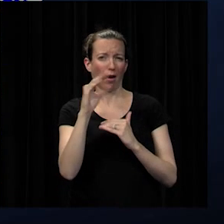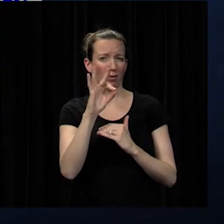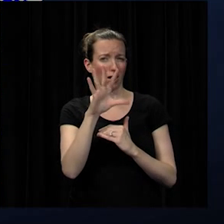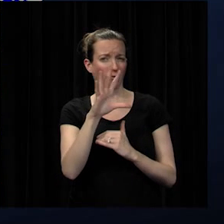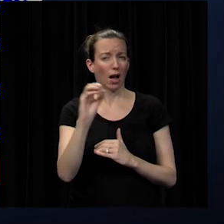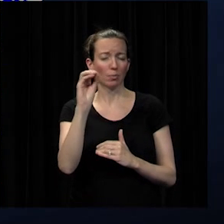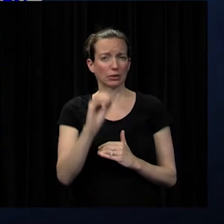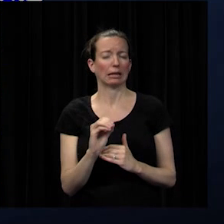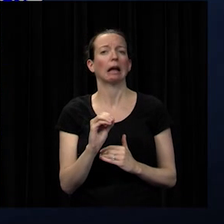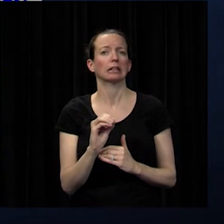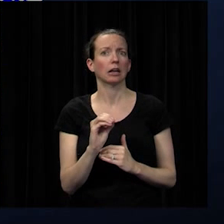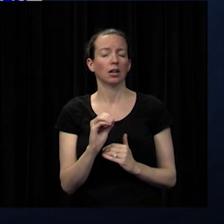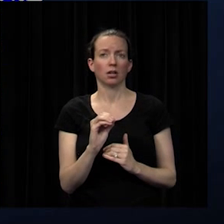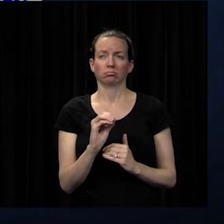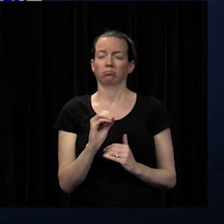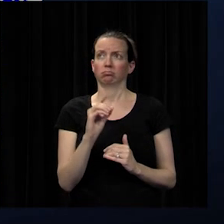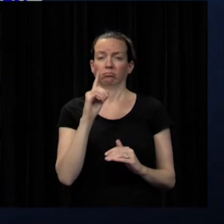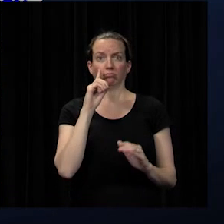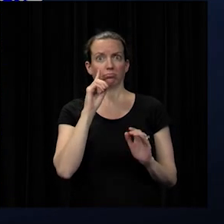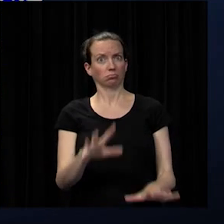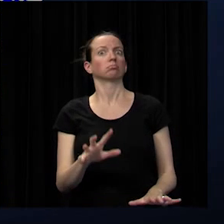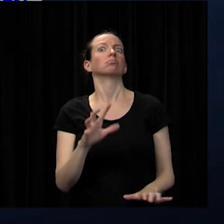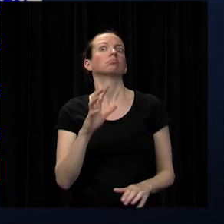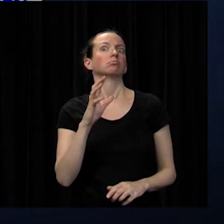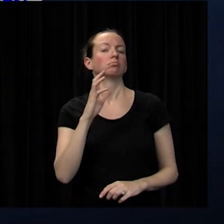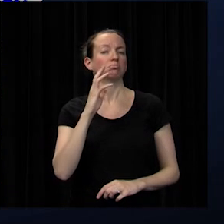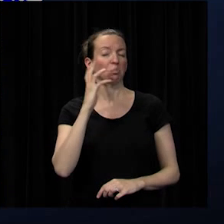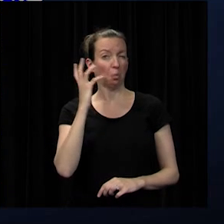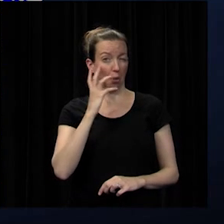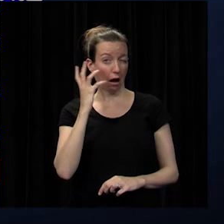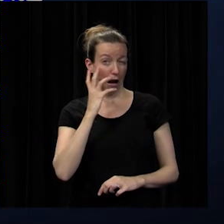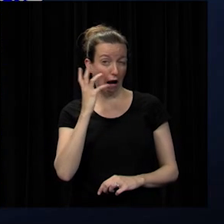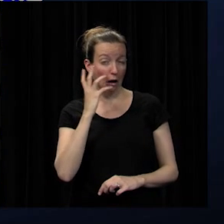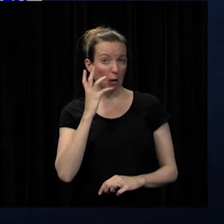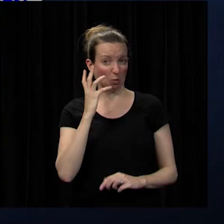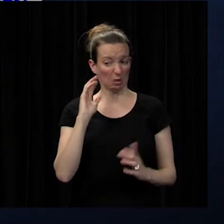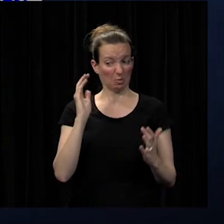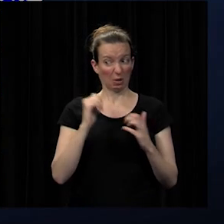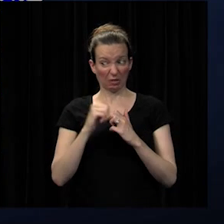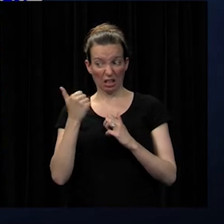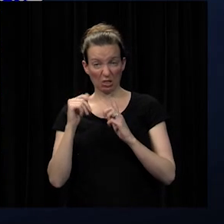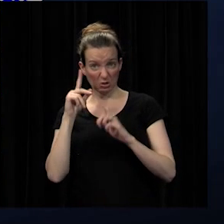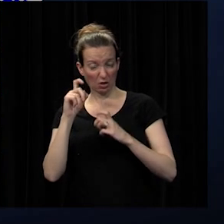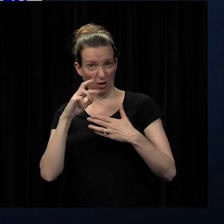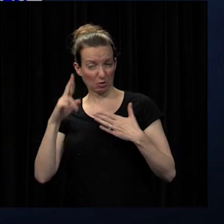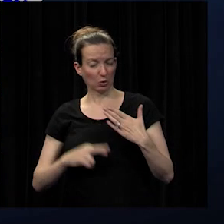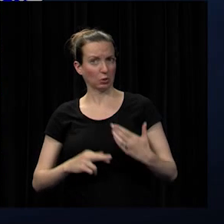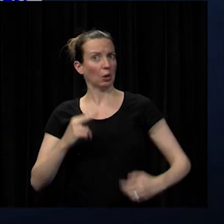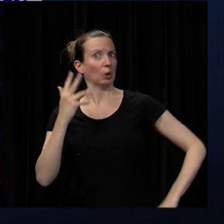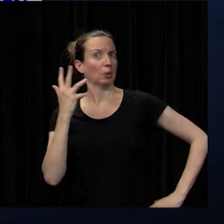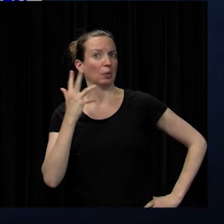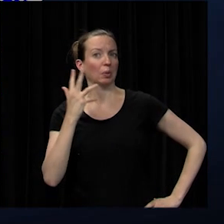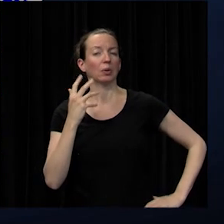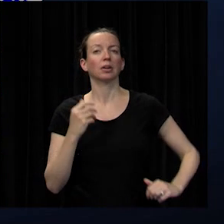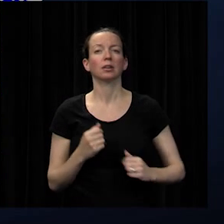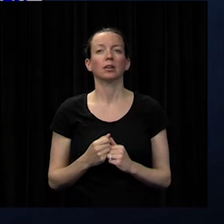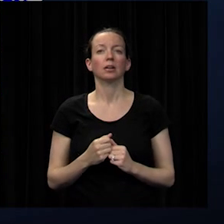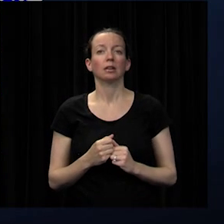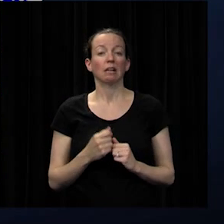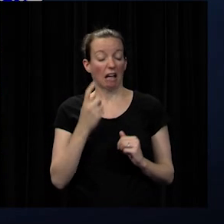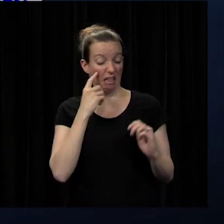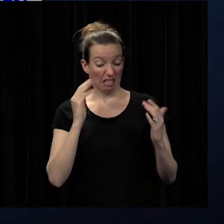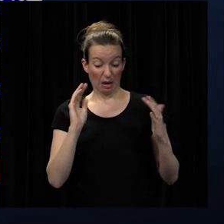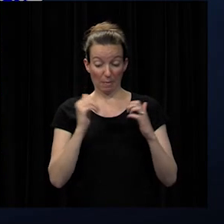which is unheard of i think as we look at survey results i think you also compare it to the national